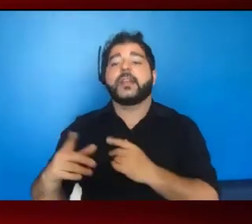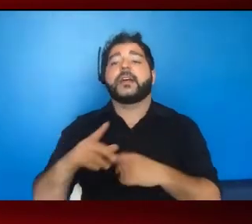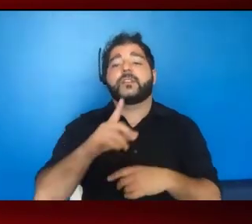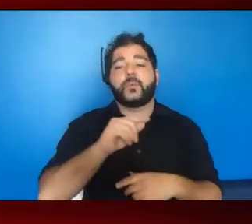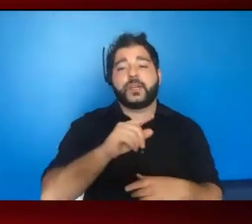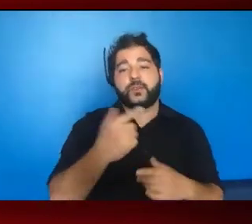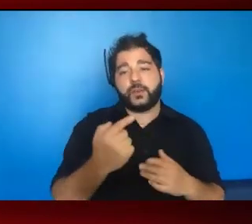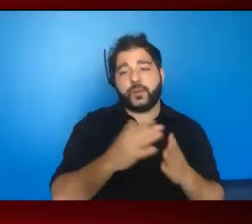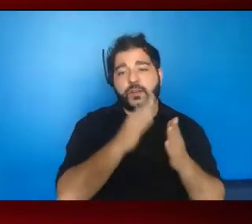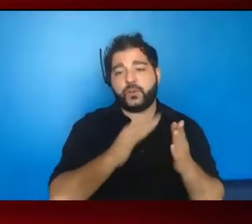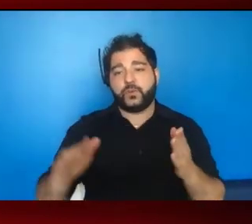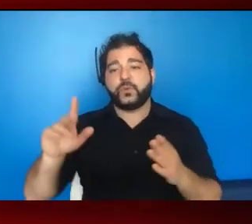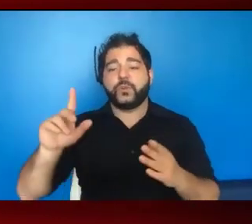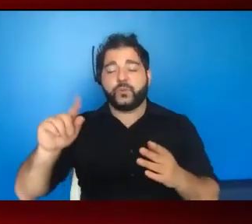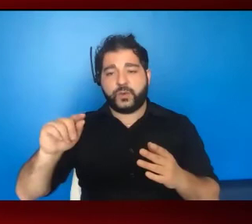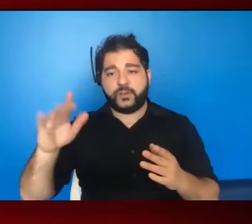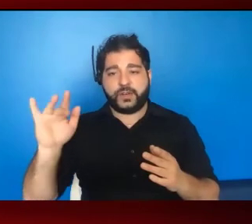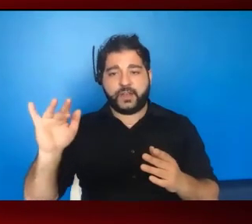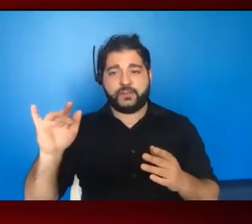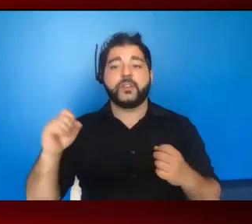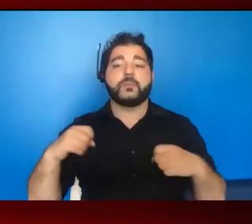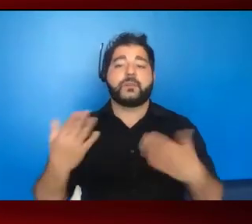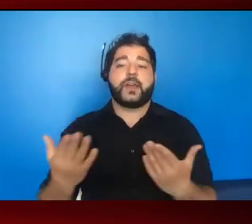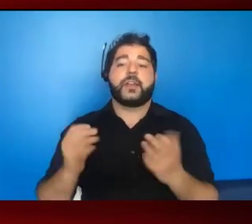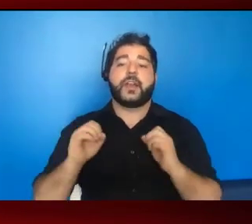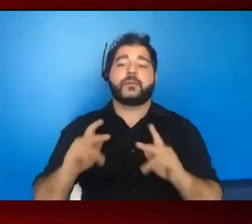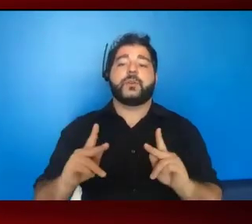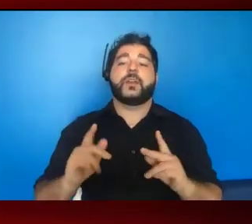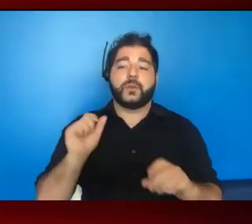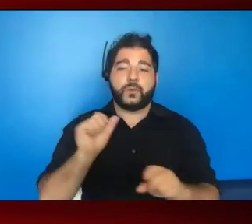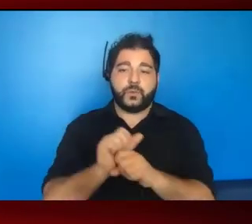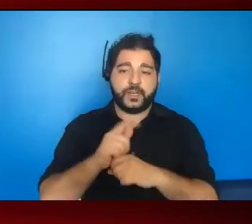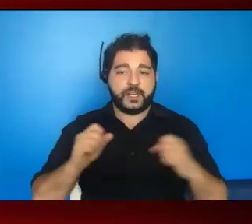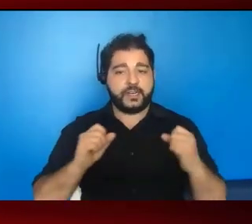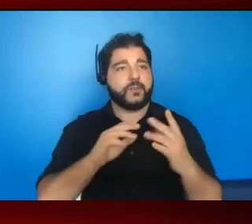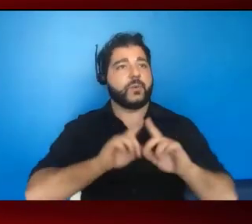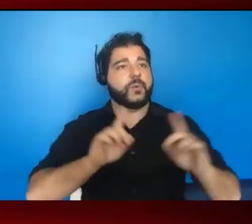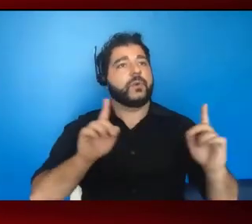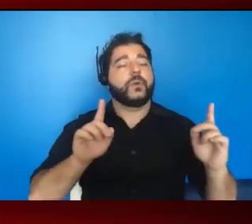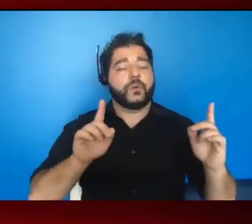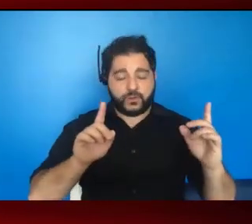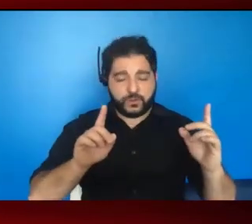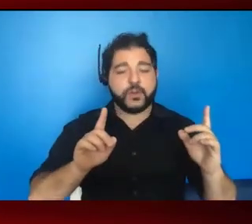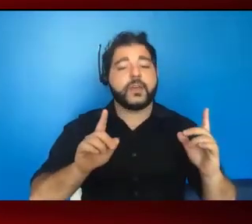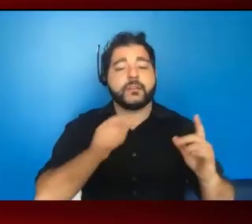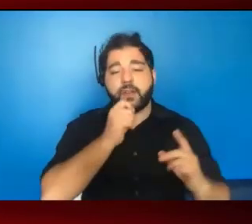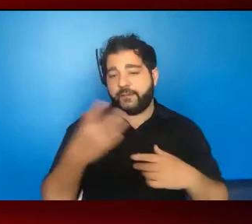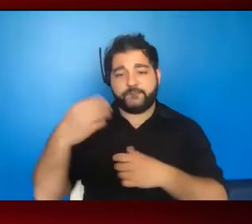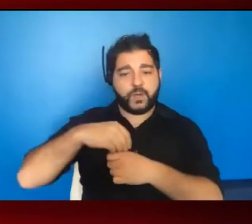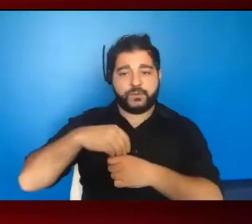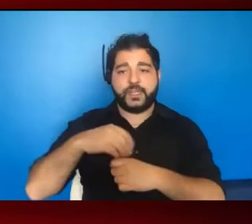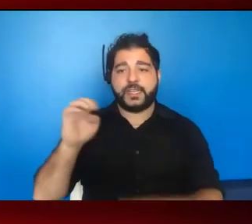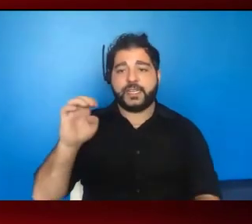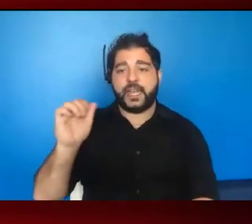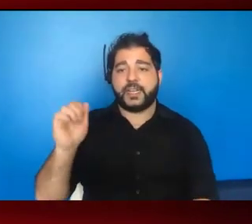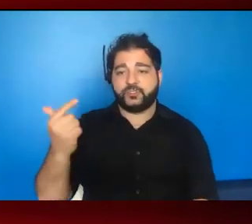2025. So it provides us opportunities to work in a different way with federal agencies that are not involved in EHE